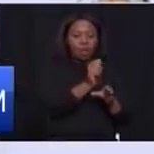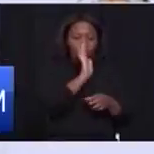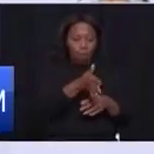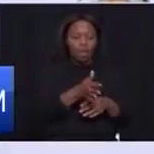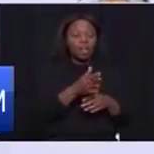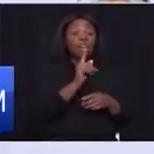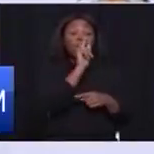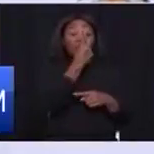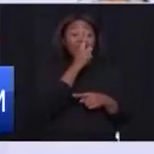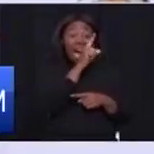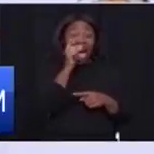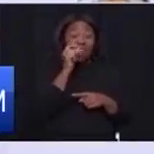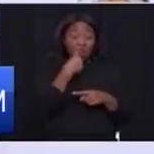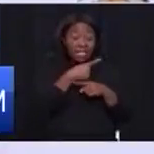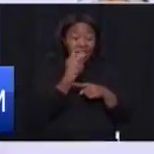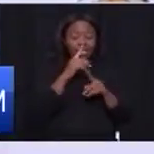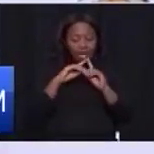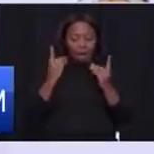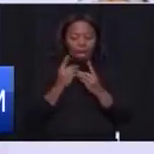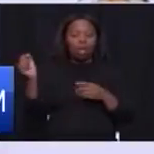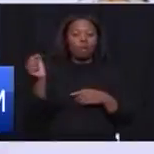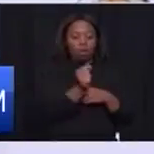hundred days by the department.